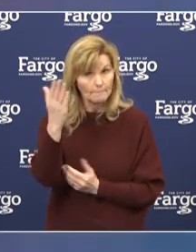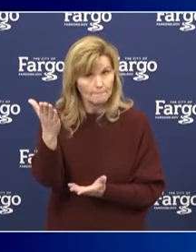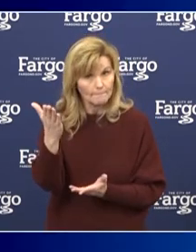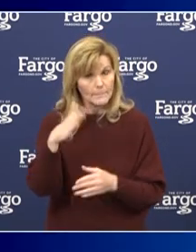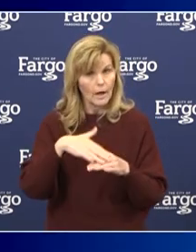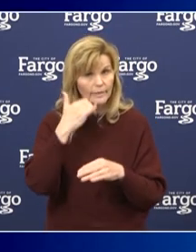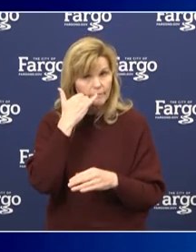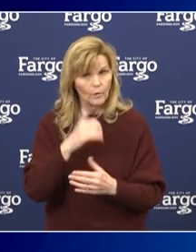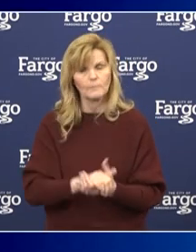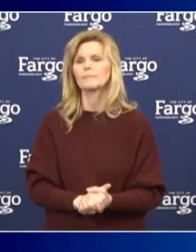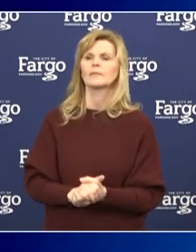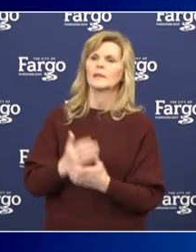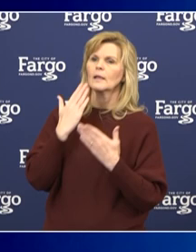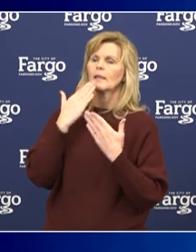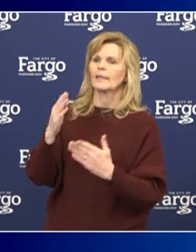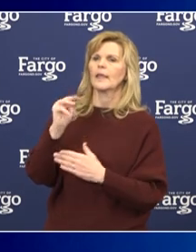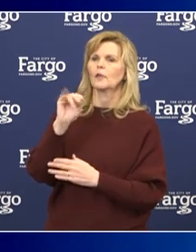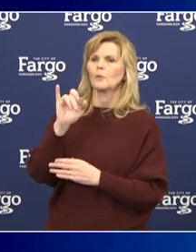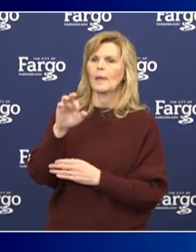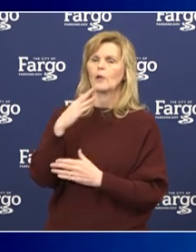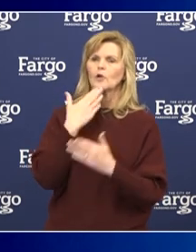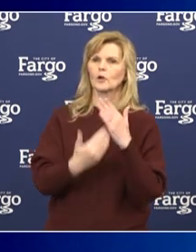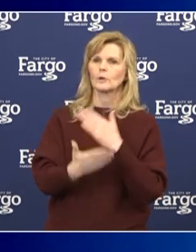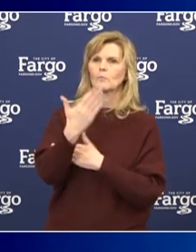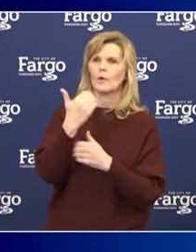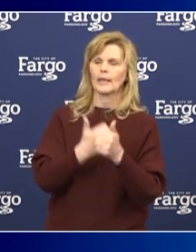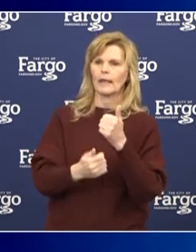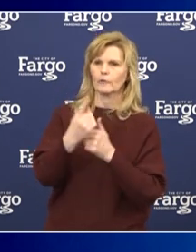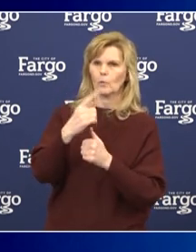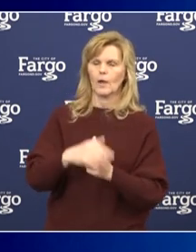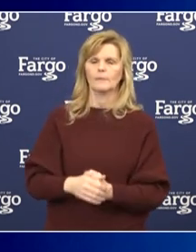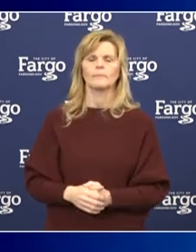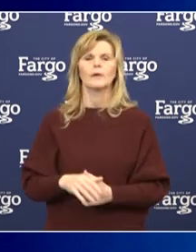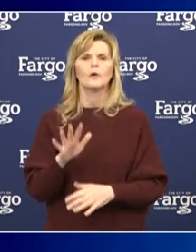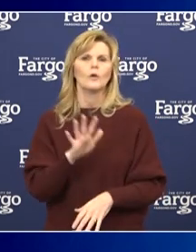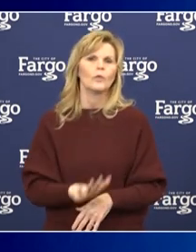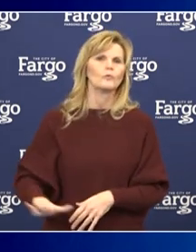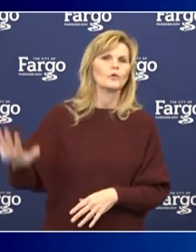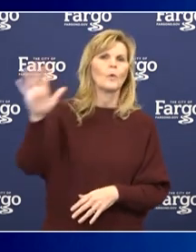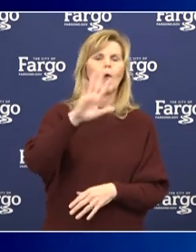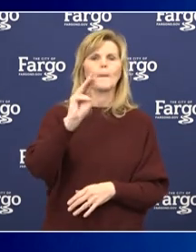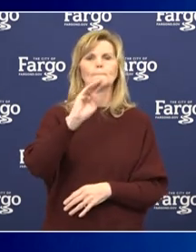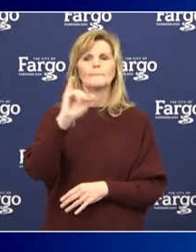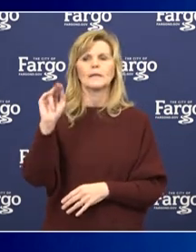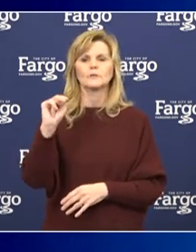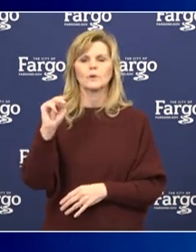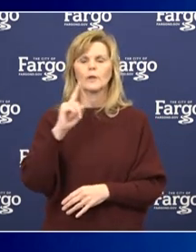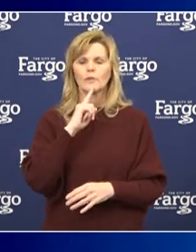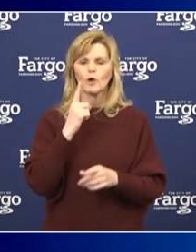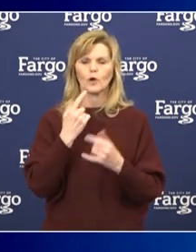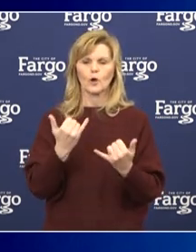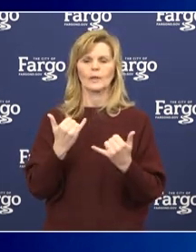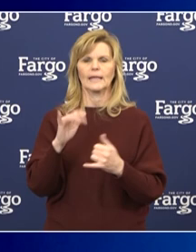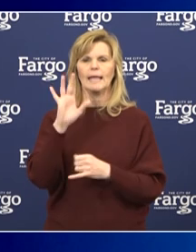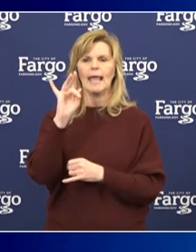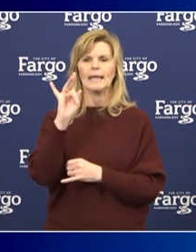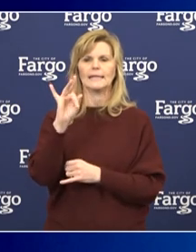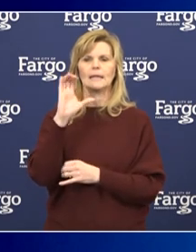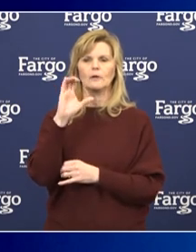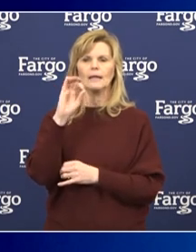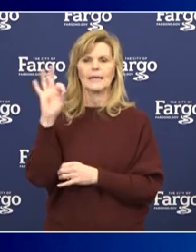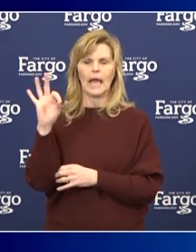Thank you, Mayor Mahoney. Good morning, everyone. Across Minnesota today, there are currently 1,809